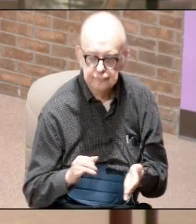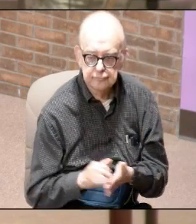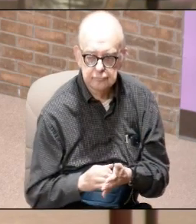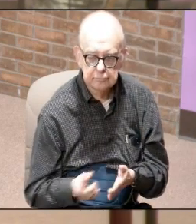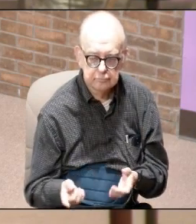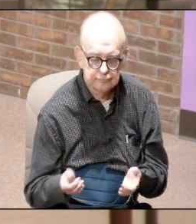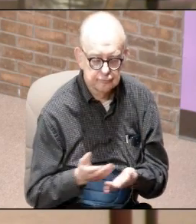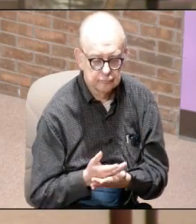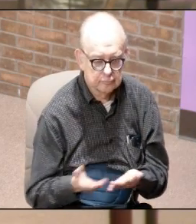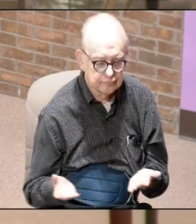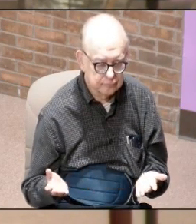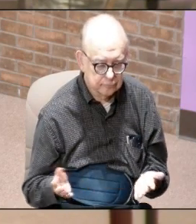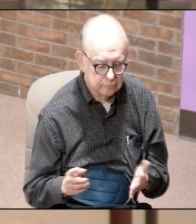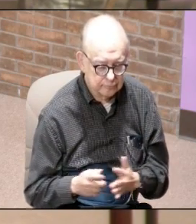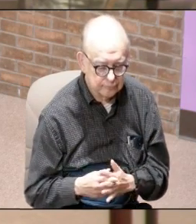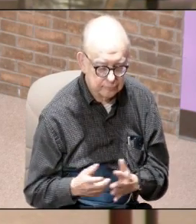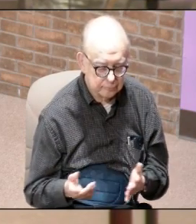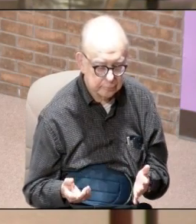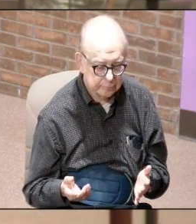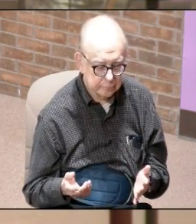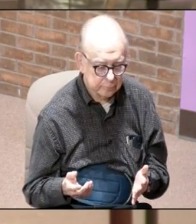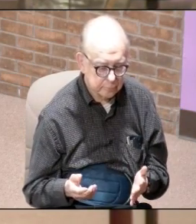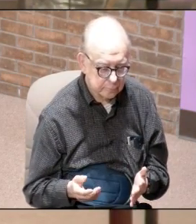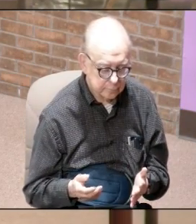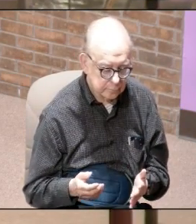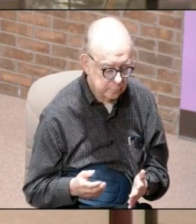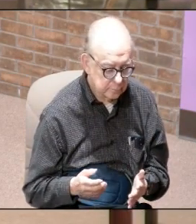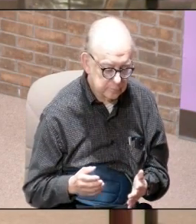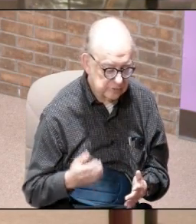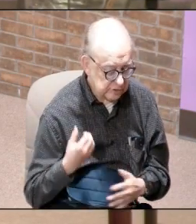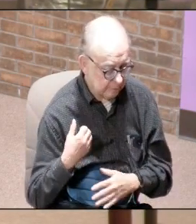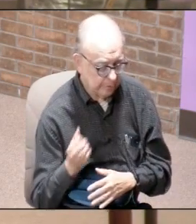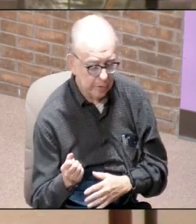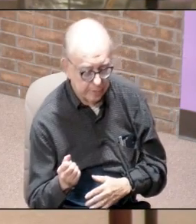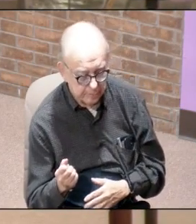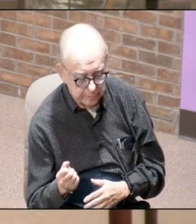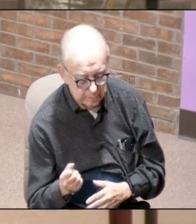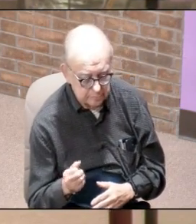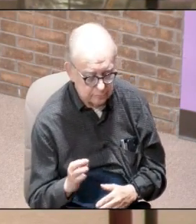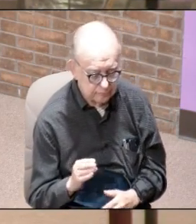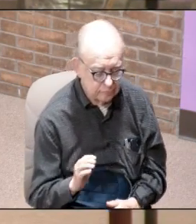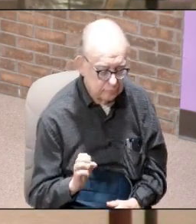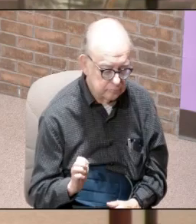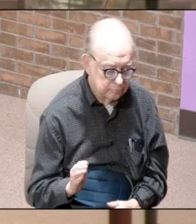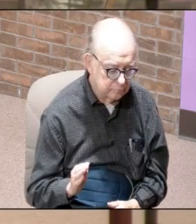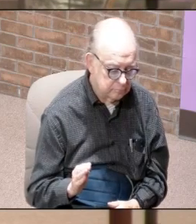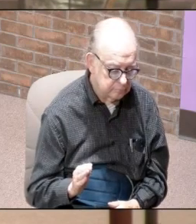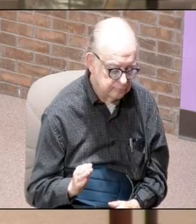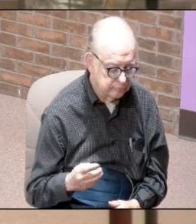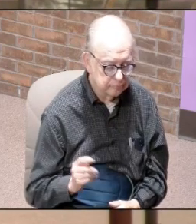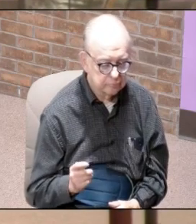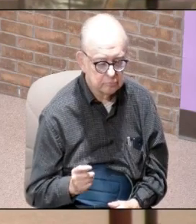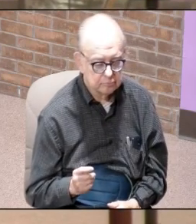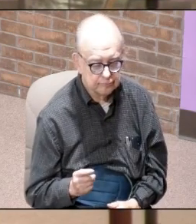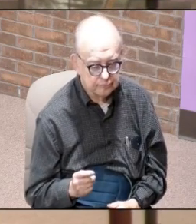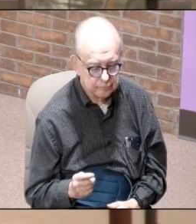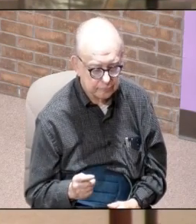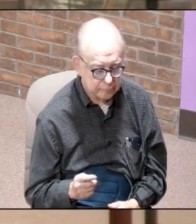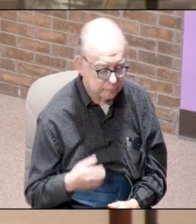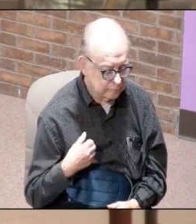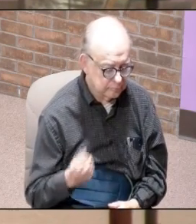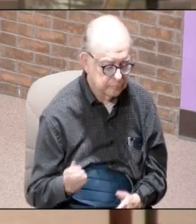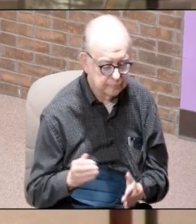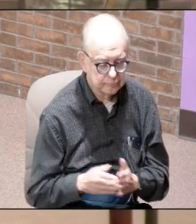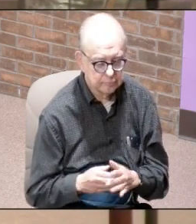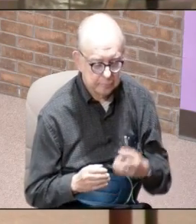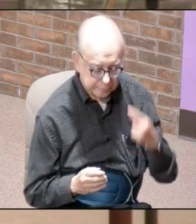whenever somebody started an uprising or whatever a rebel or trying to protest